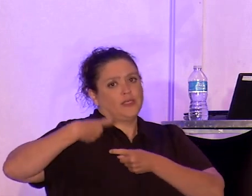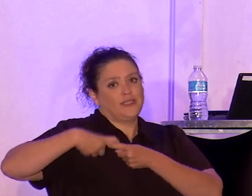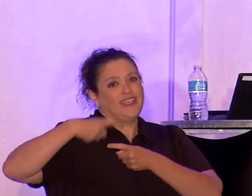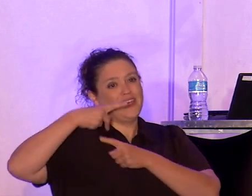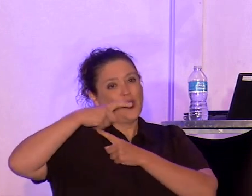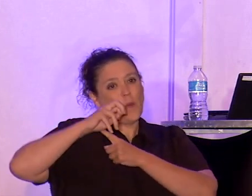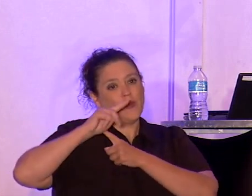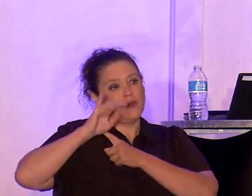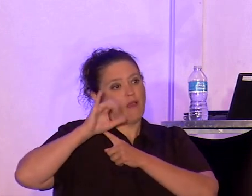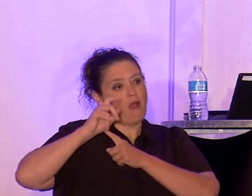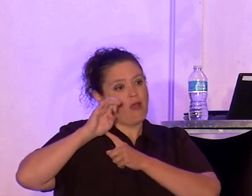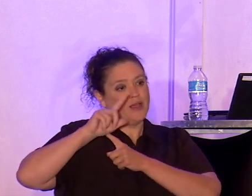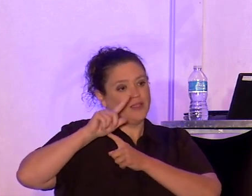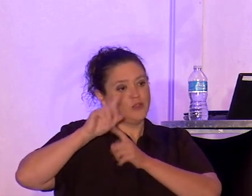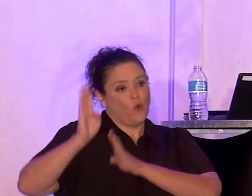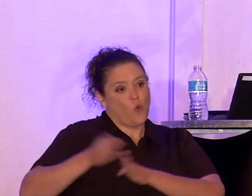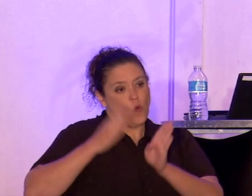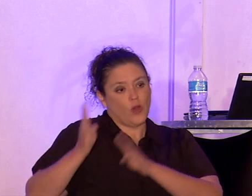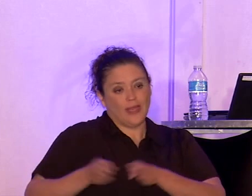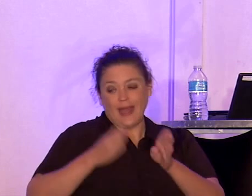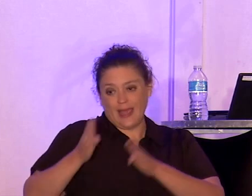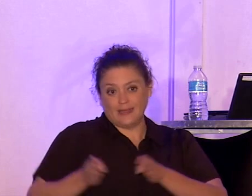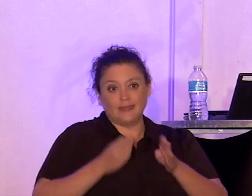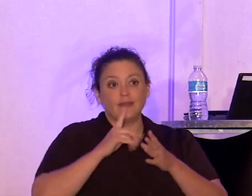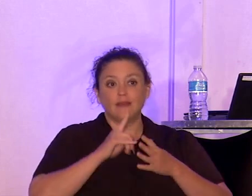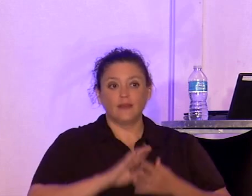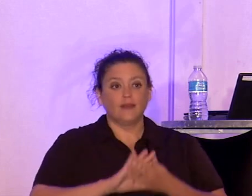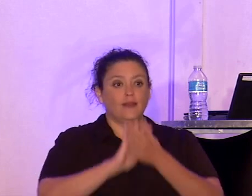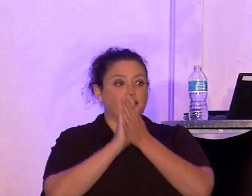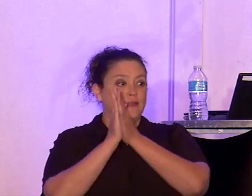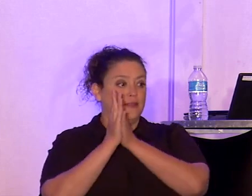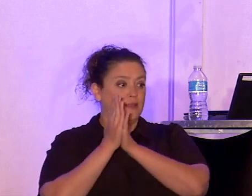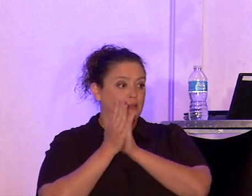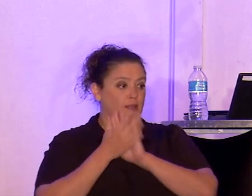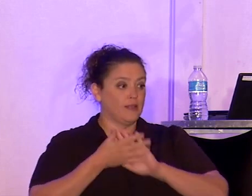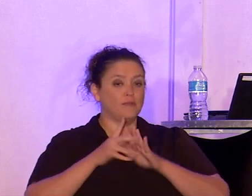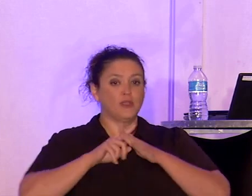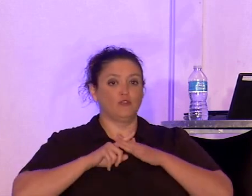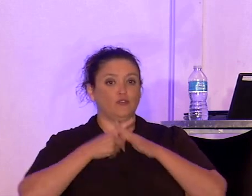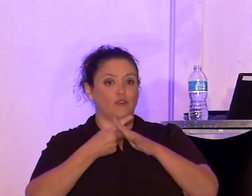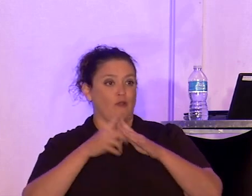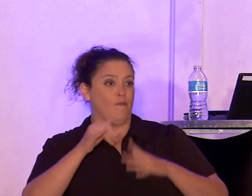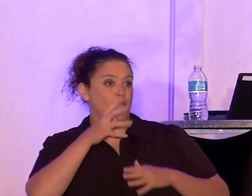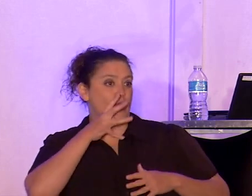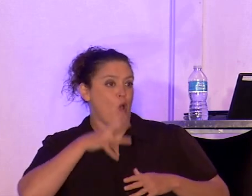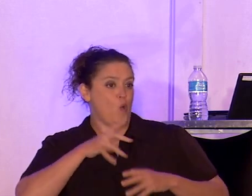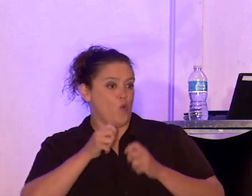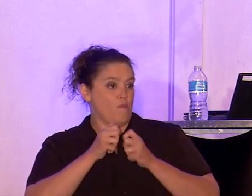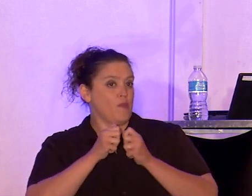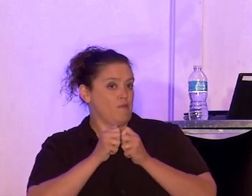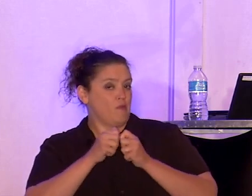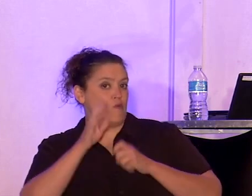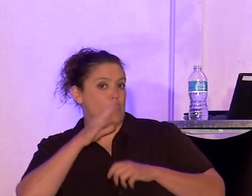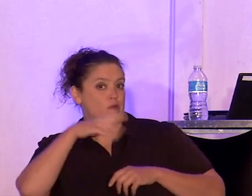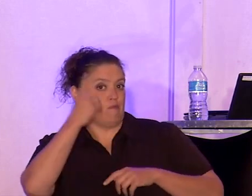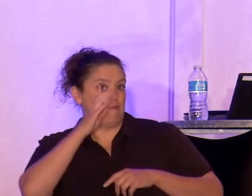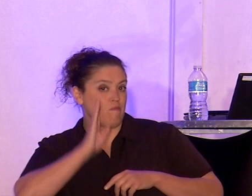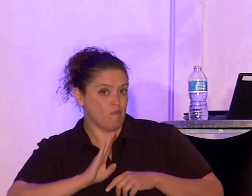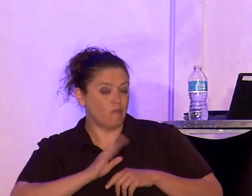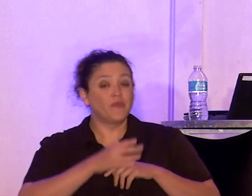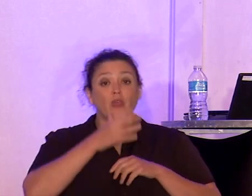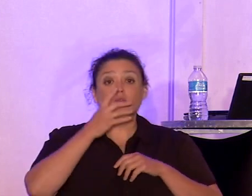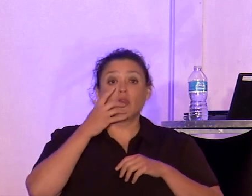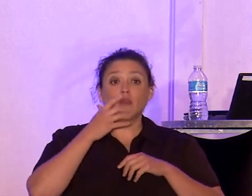organizing is being propelled by women of color, because Pentecostalism, for